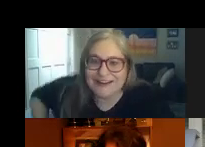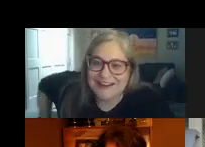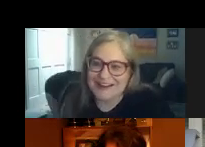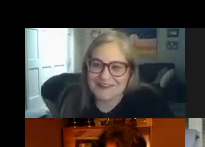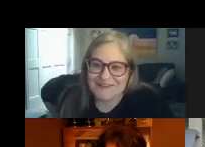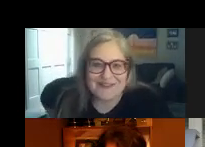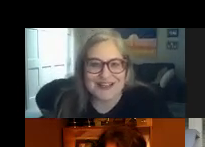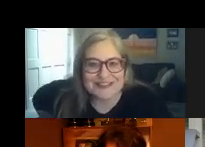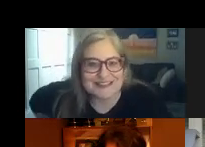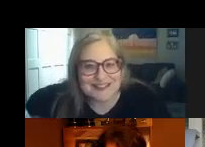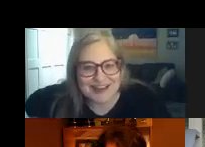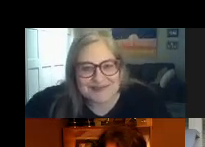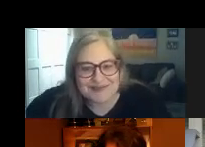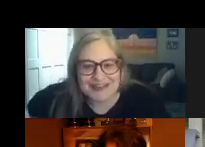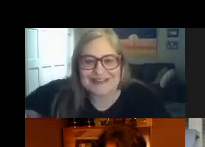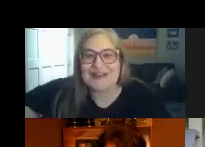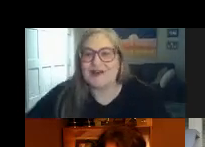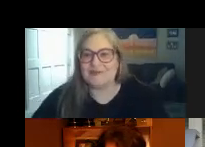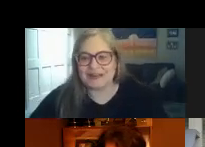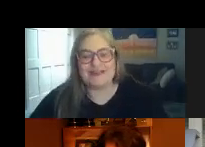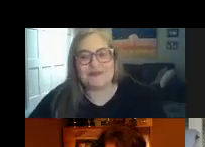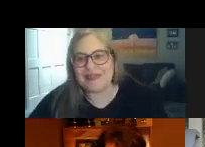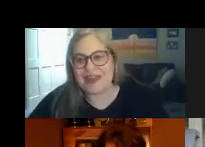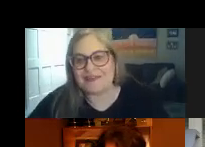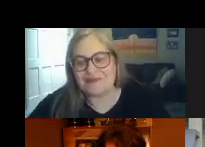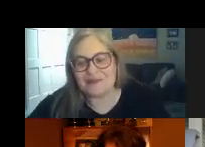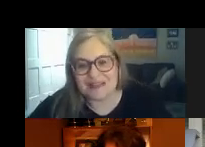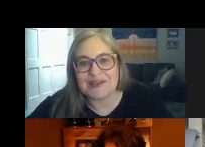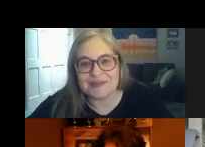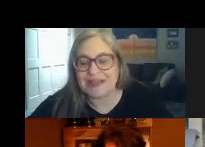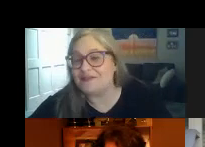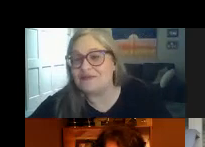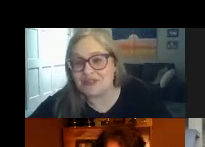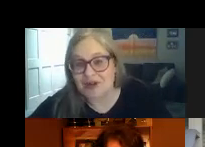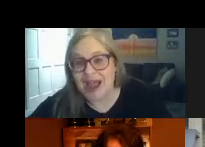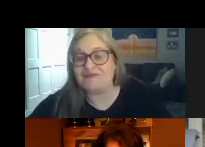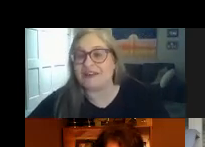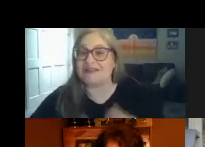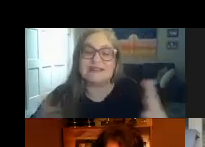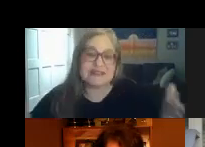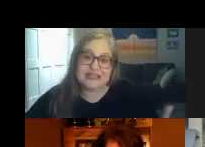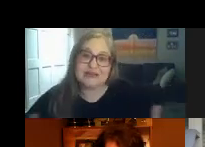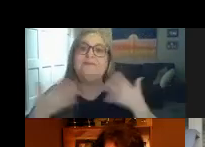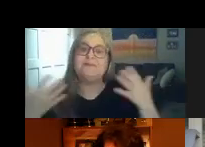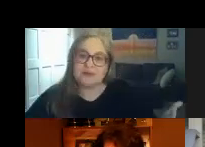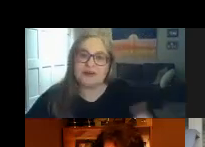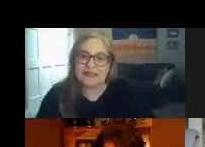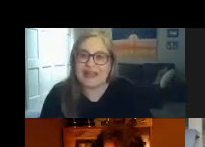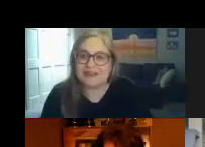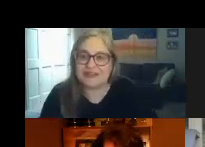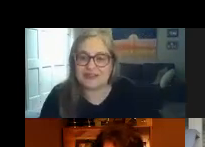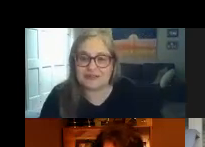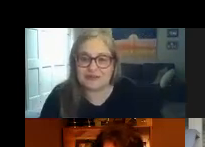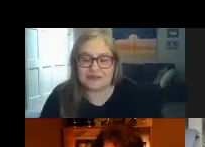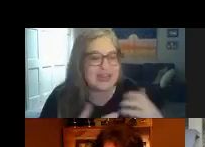there i don't know if anyone else has had that experience but either way that that document they give you is a draft and as a team you work